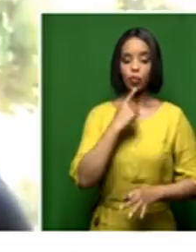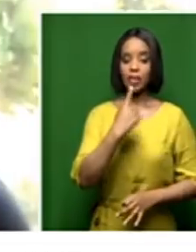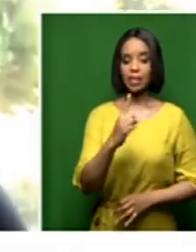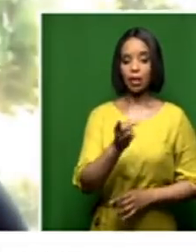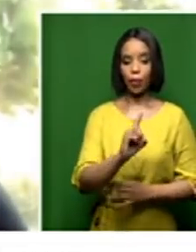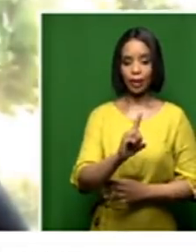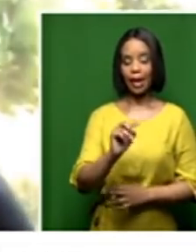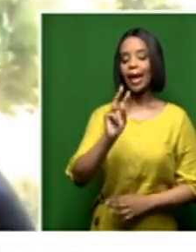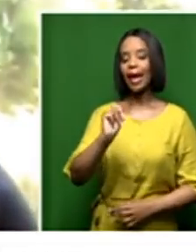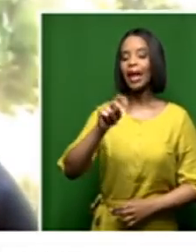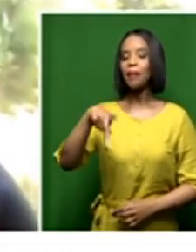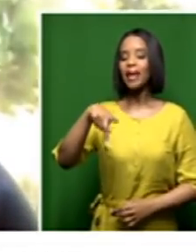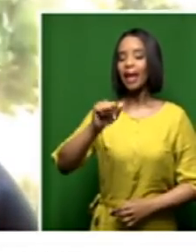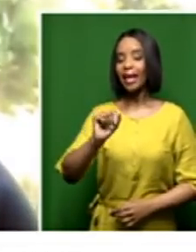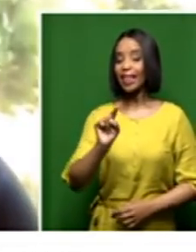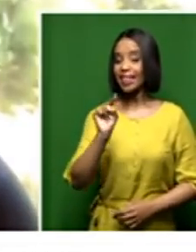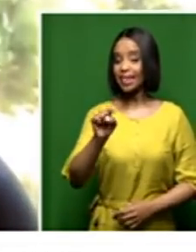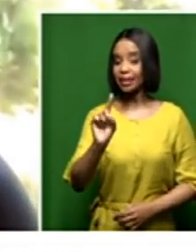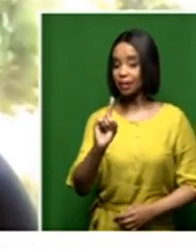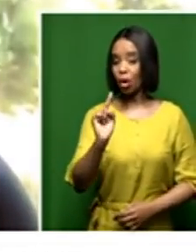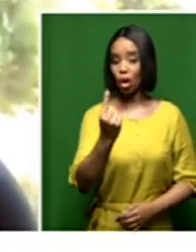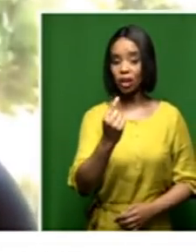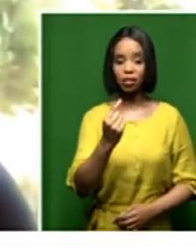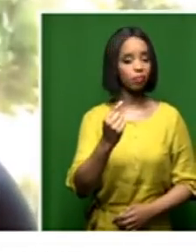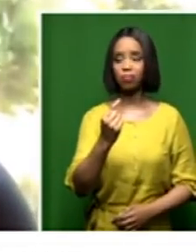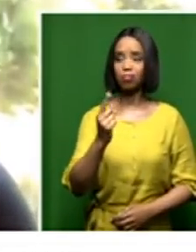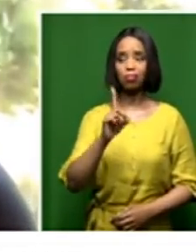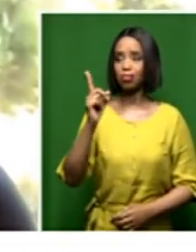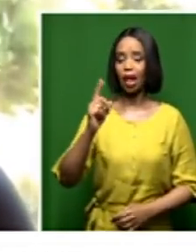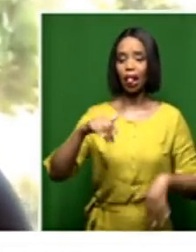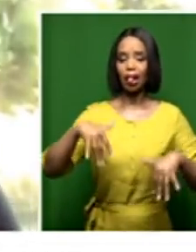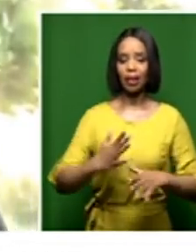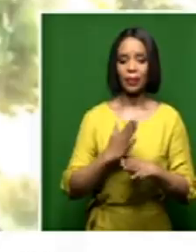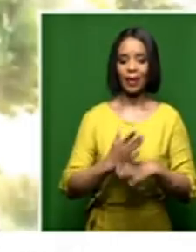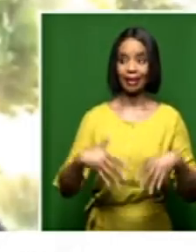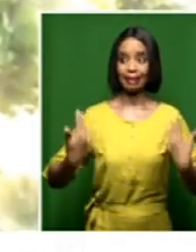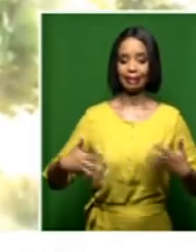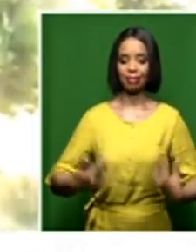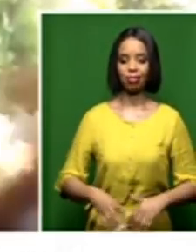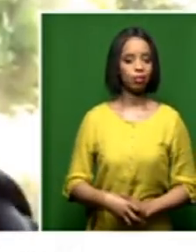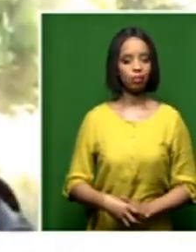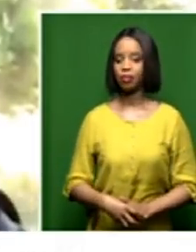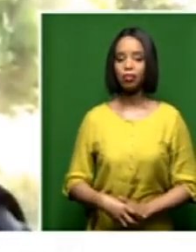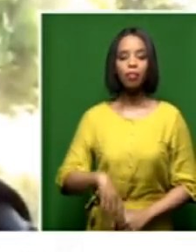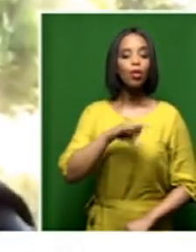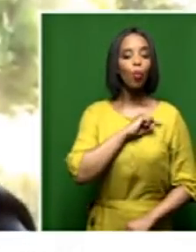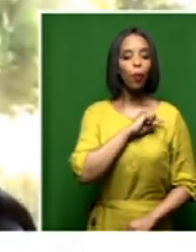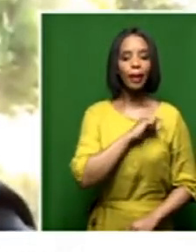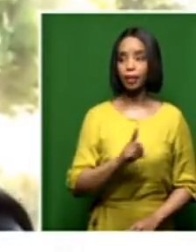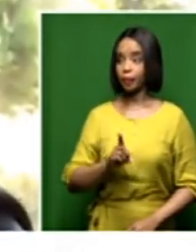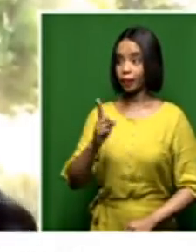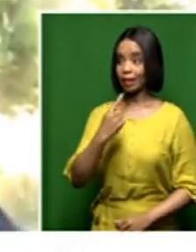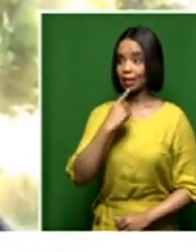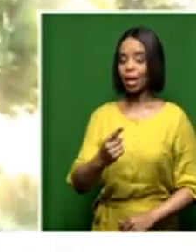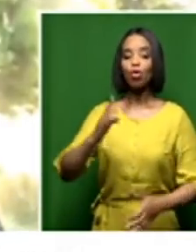that, has dropped the ball. And they were caught with their pants down on this issue because the reasons that